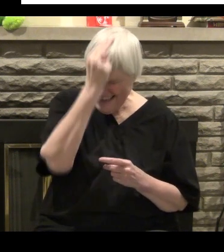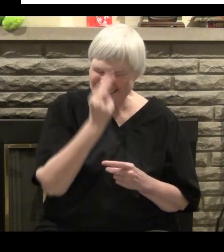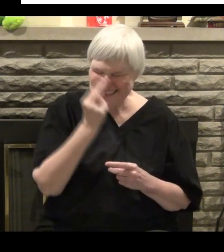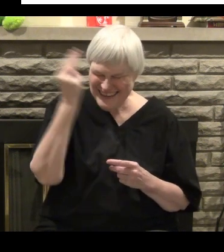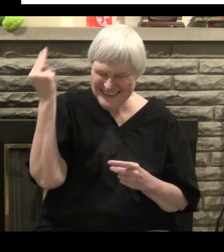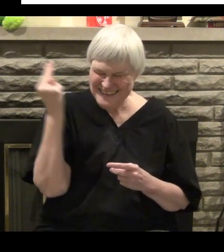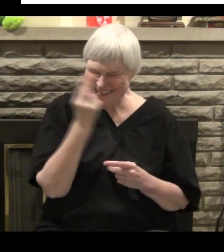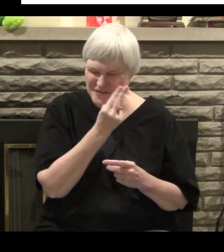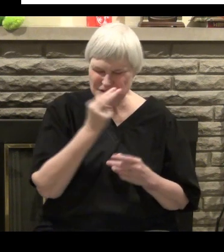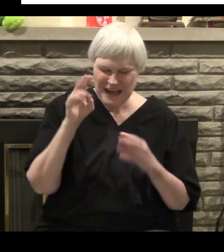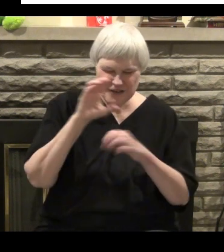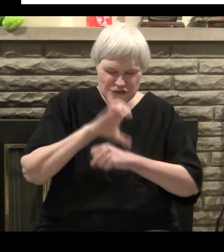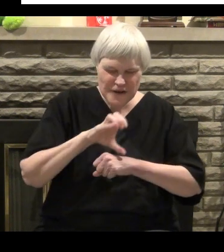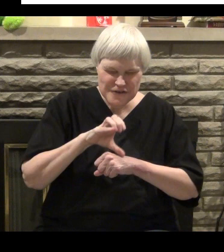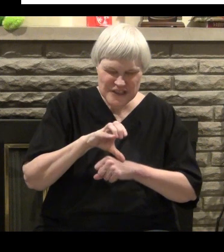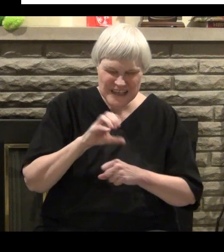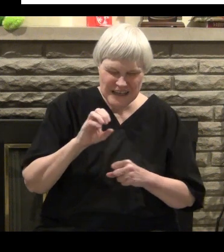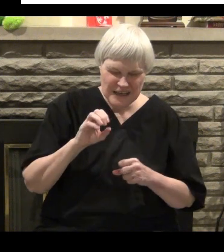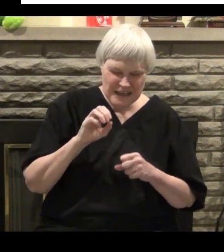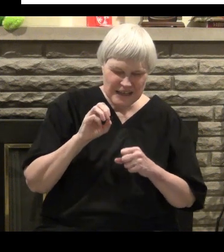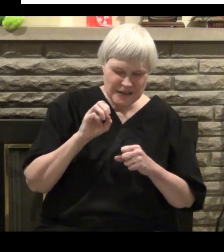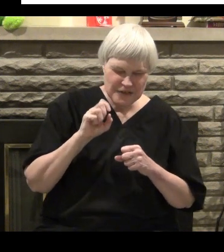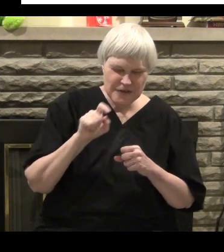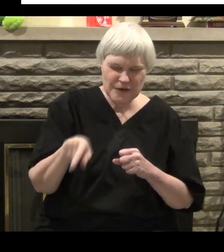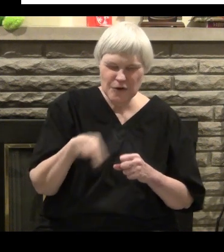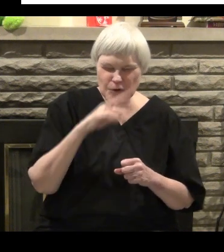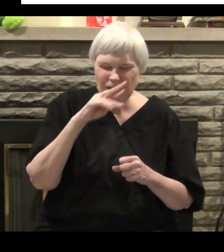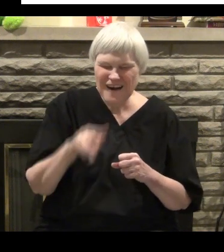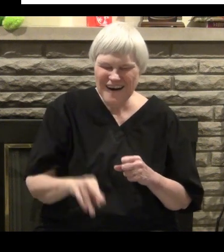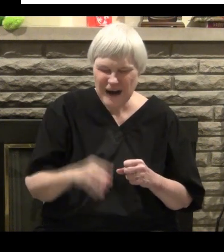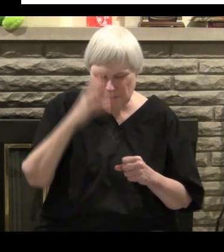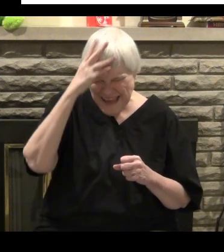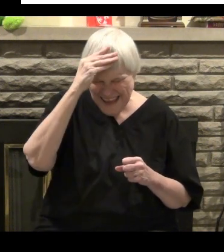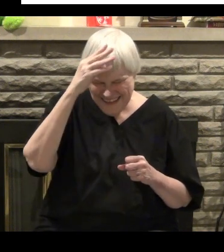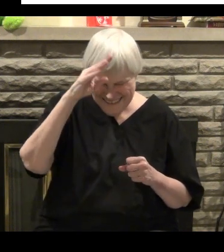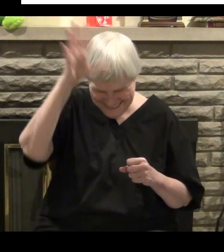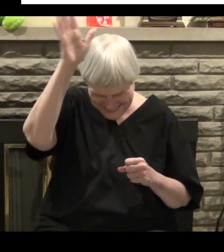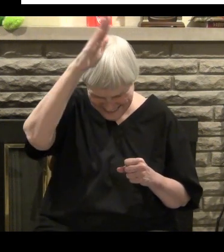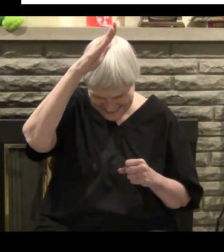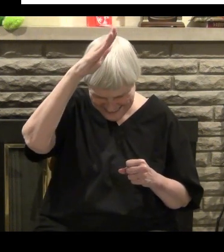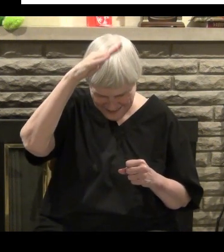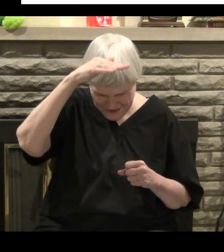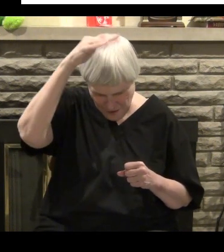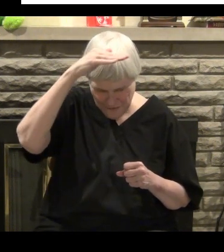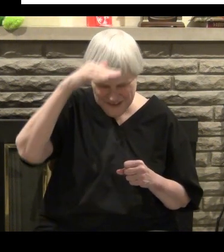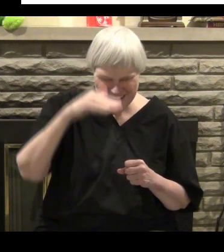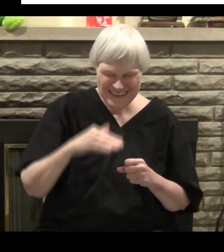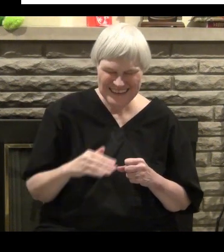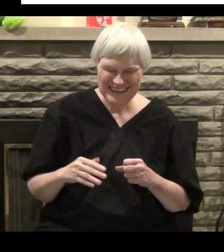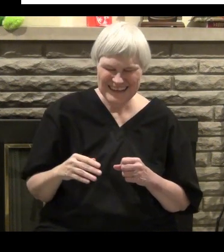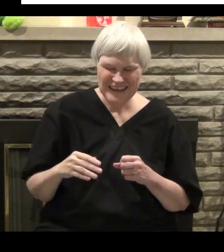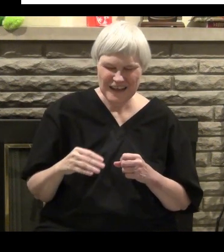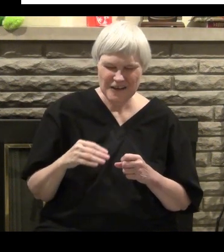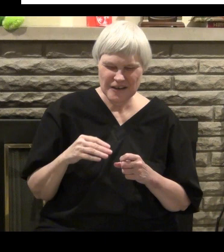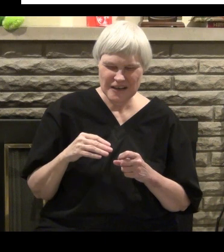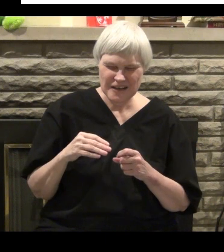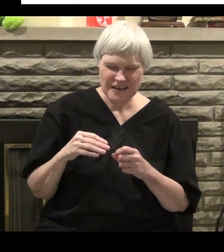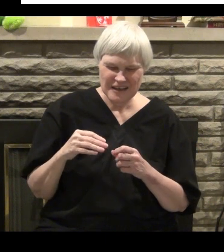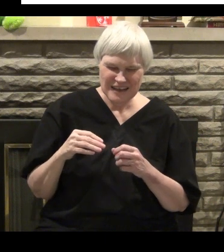I'm now a man, in the Church's eyes, no longer a child. So I'm accountable for my actions.